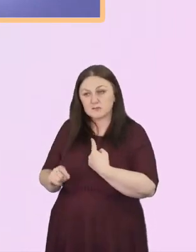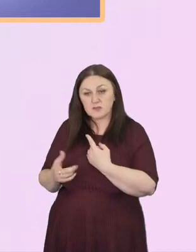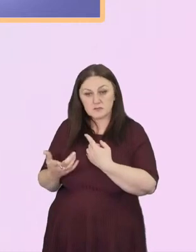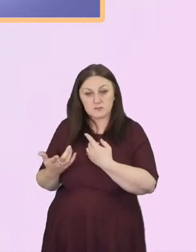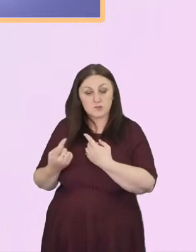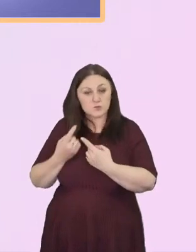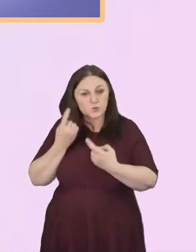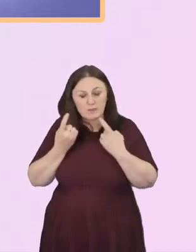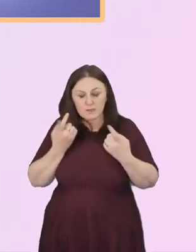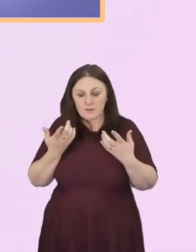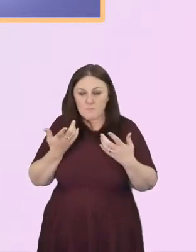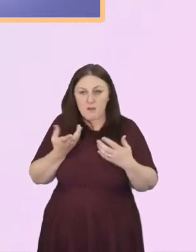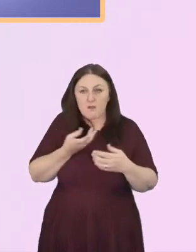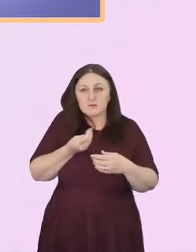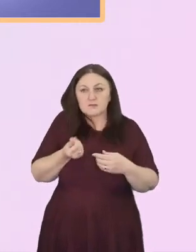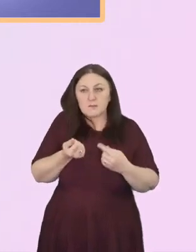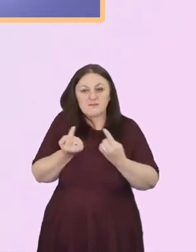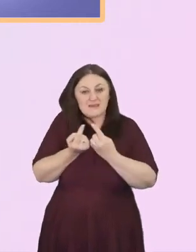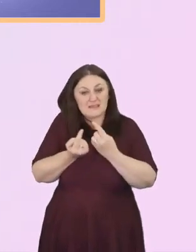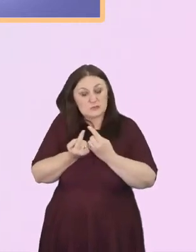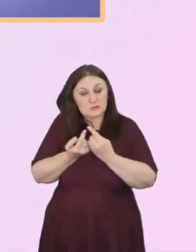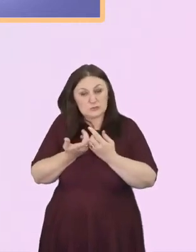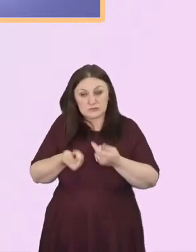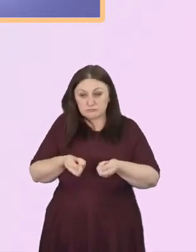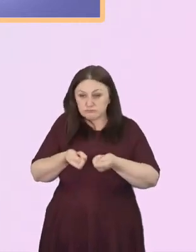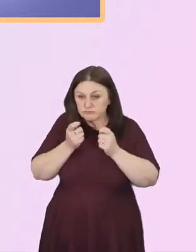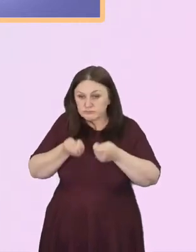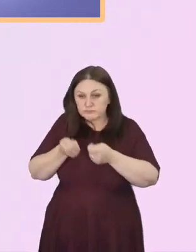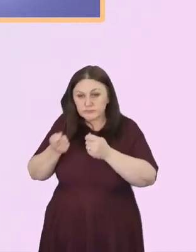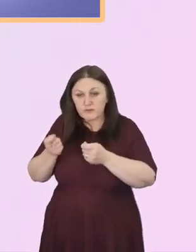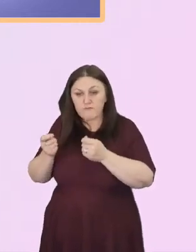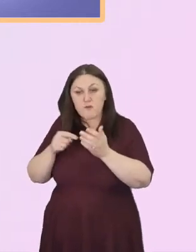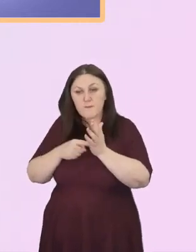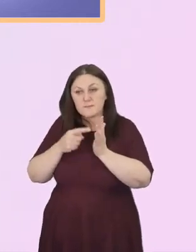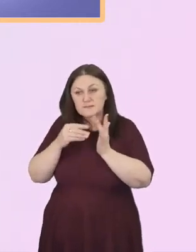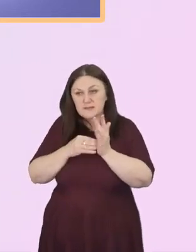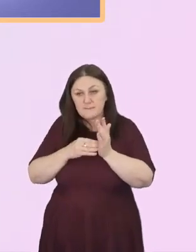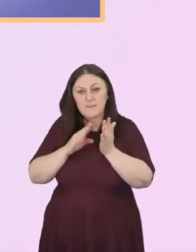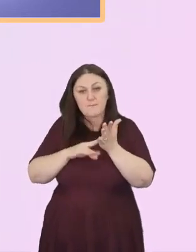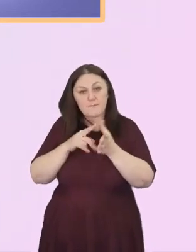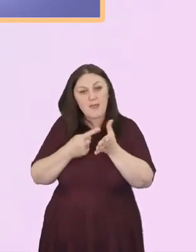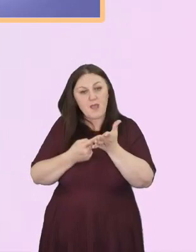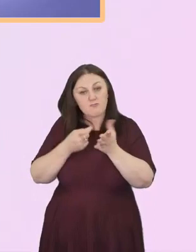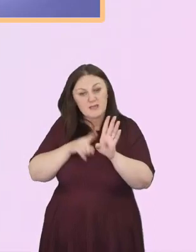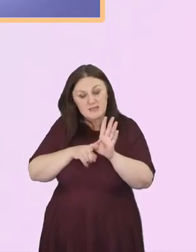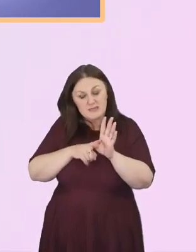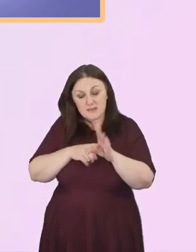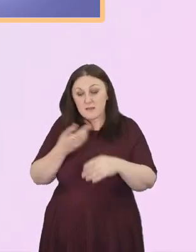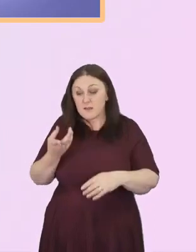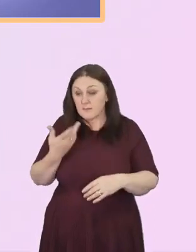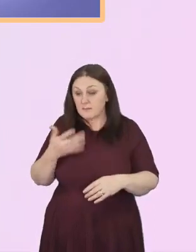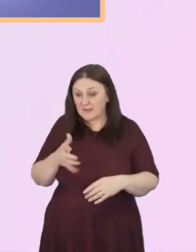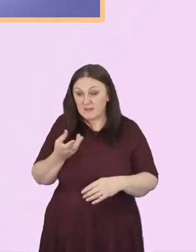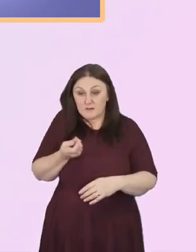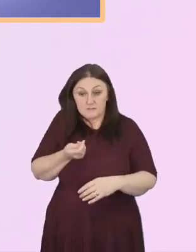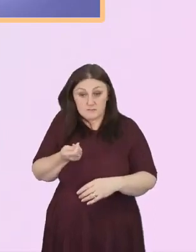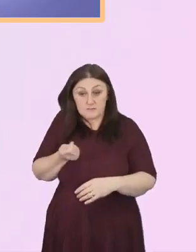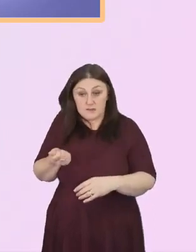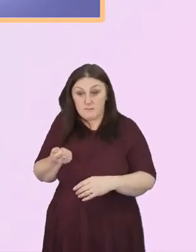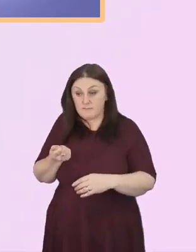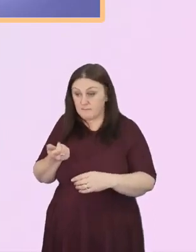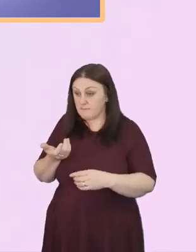have been raised by Mary and by Tim. We've had a few questions raised through our chat box. If you'd like to ask another one, please do.